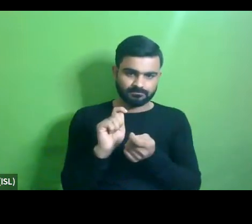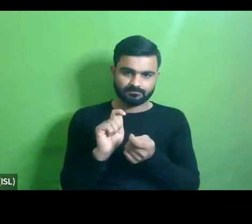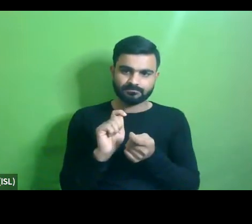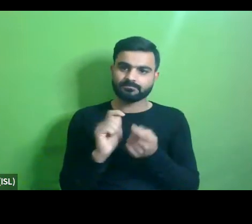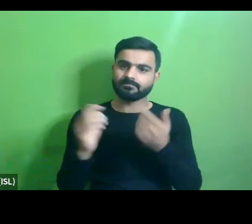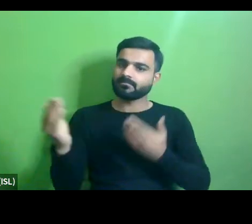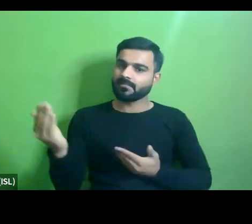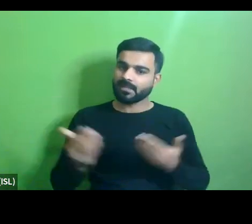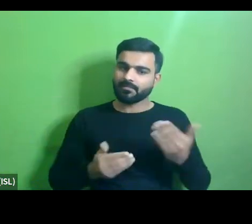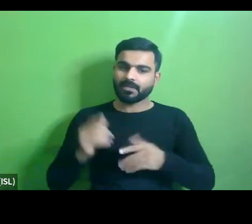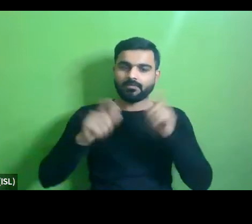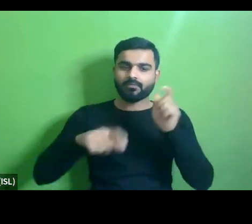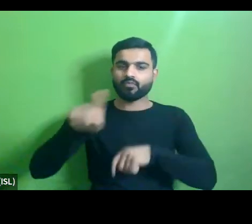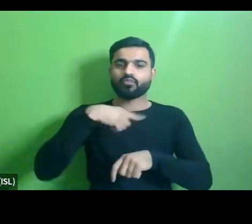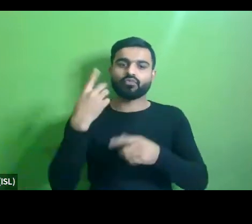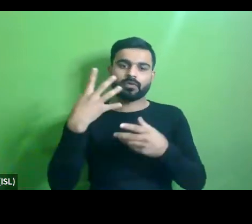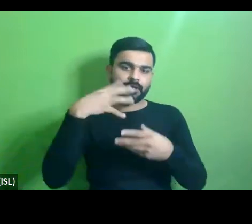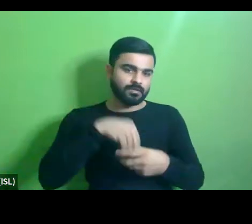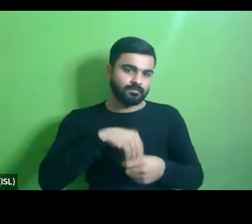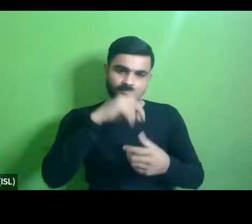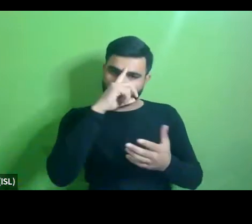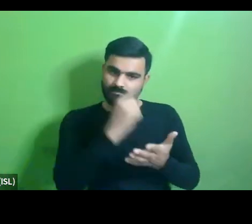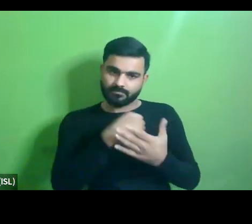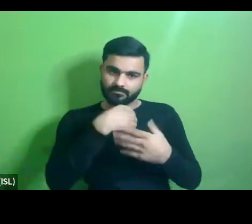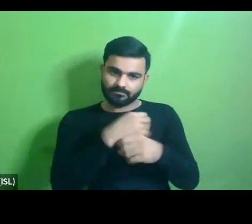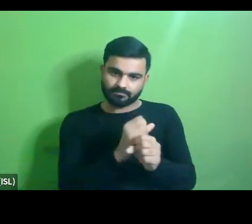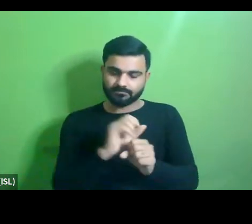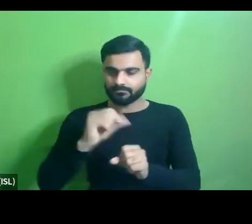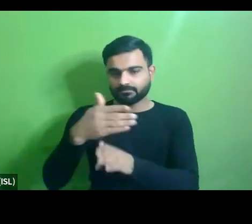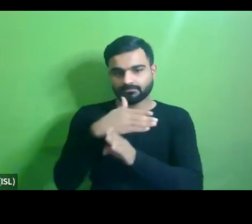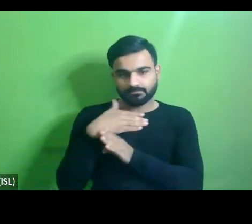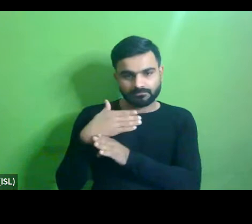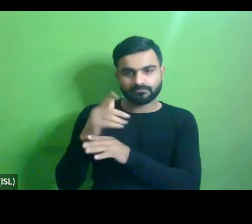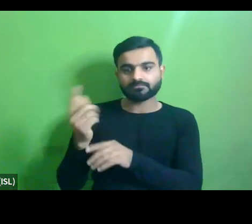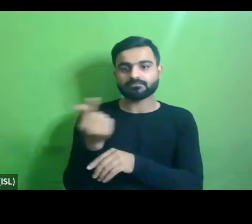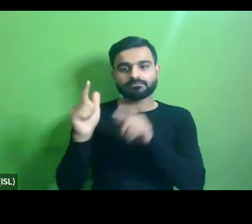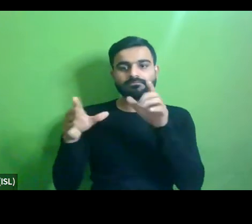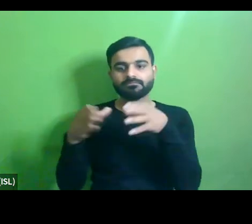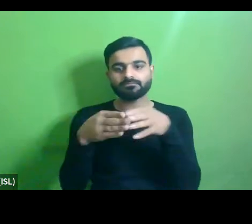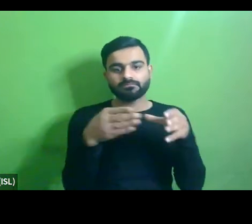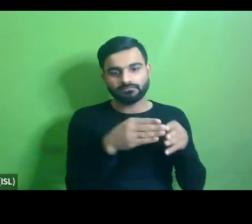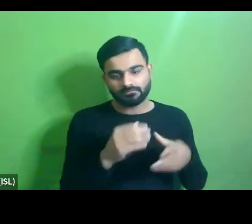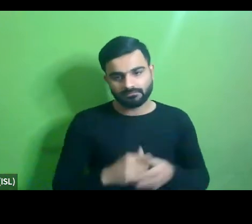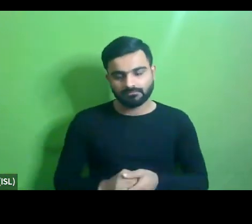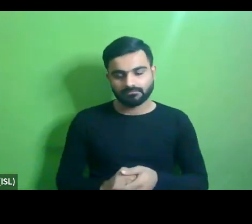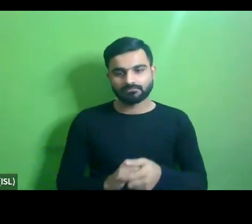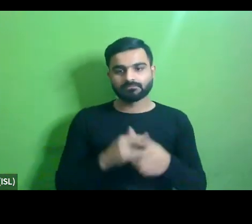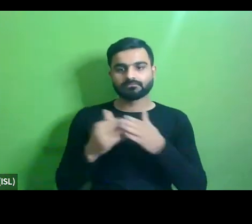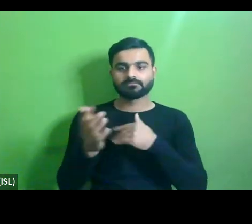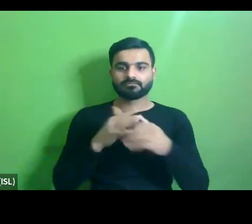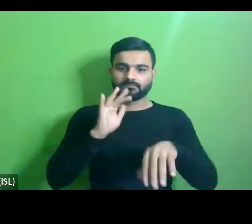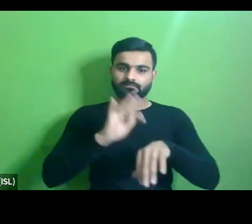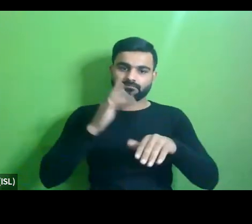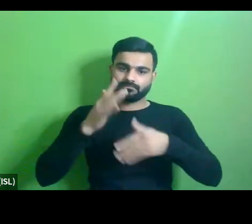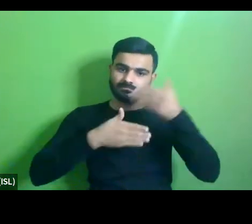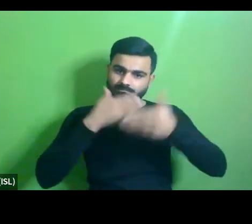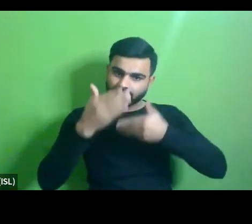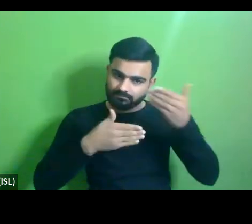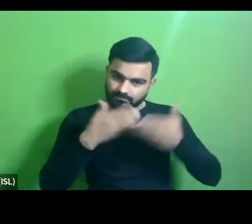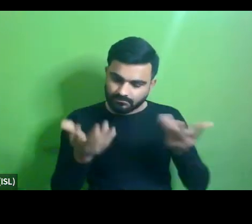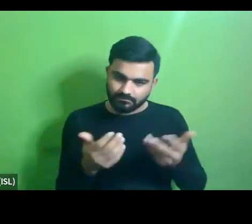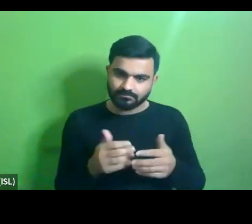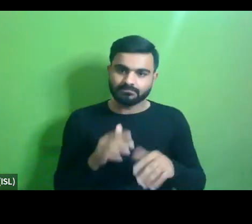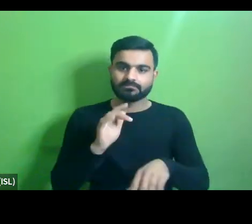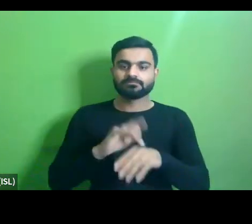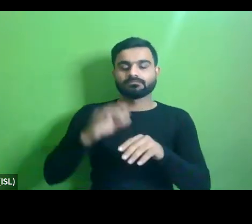behavior of the people who are involved the decision makers the other stakeholders the other user groups a bit of sensitization a